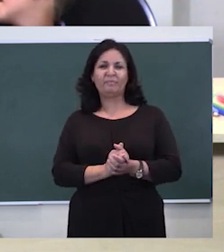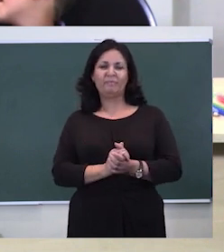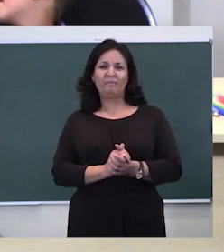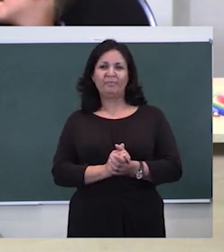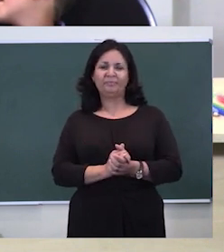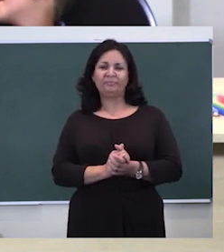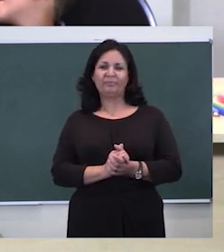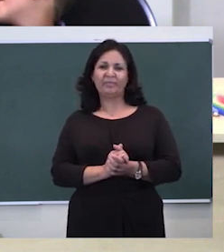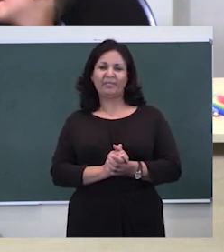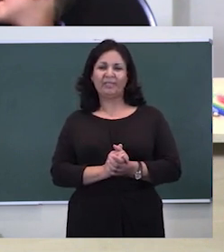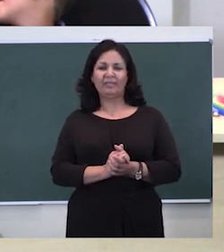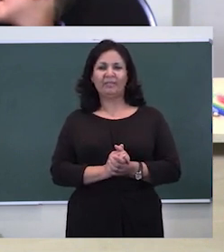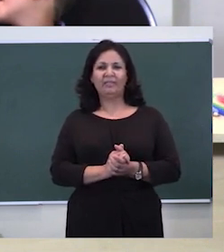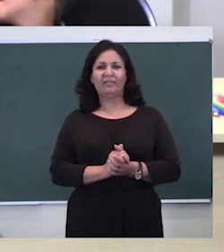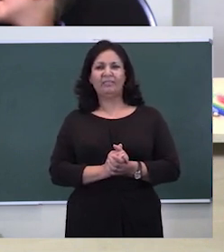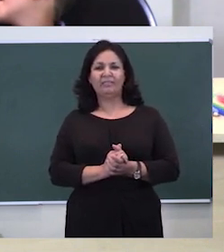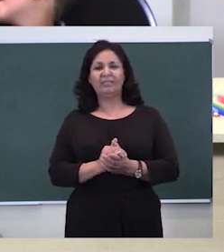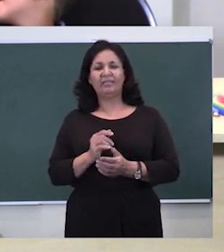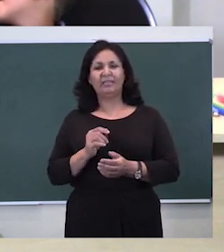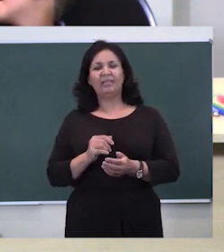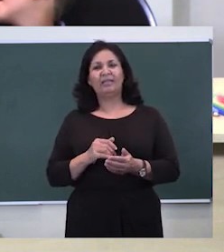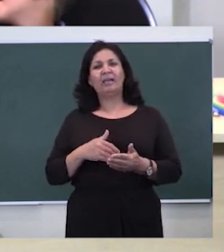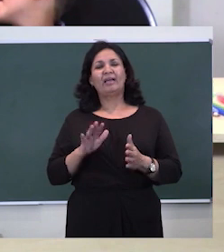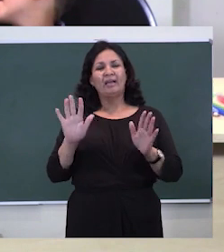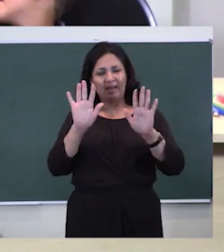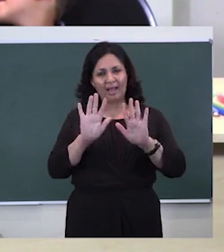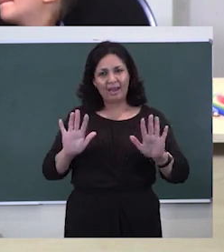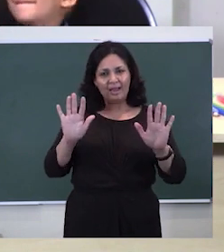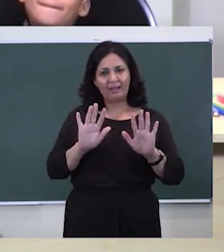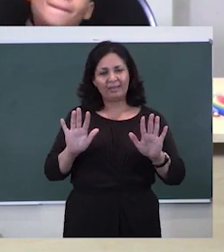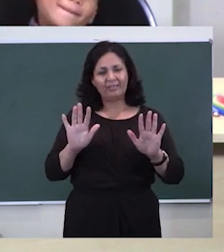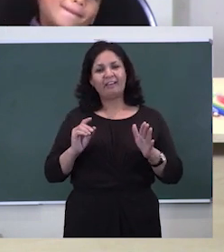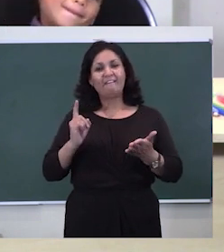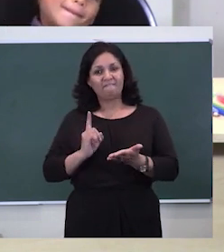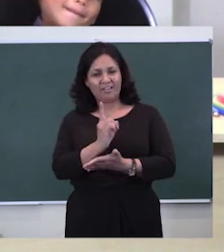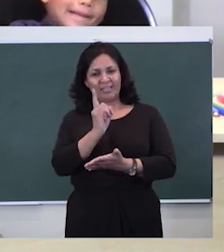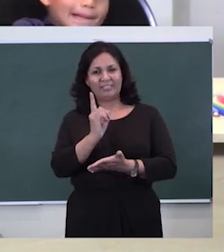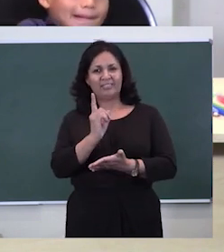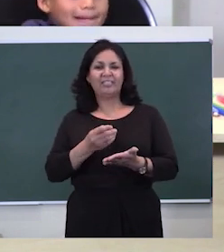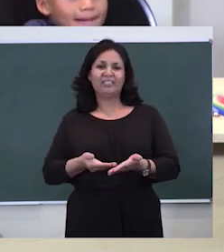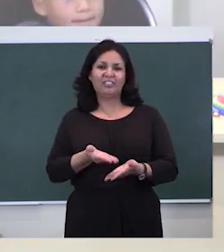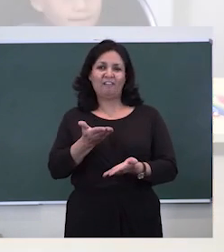to later on, please color the first shovel.